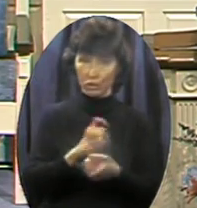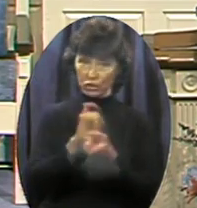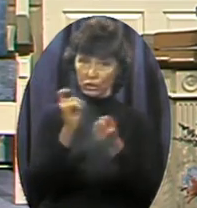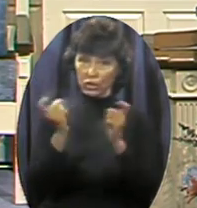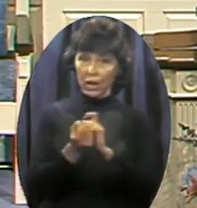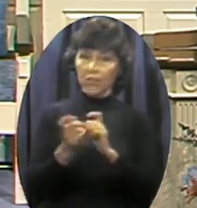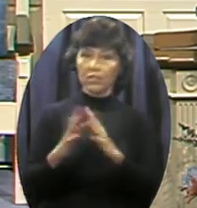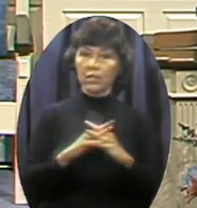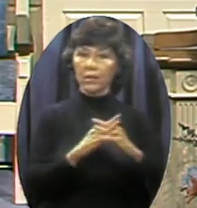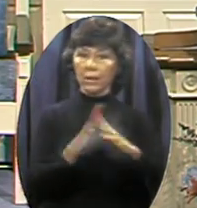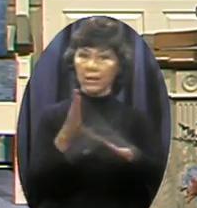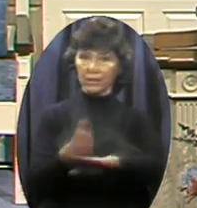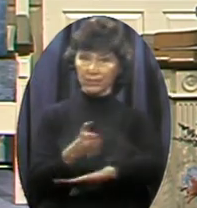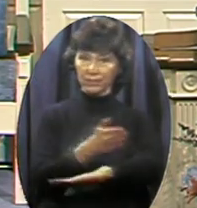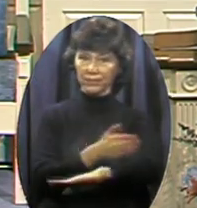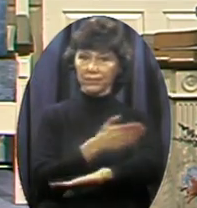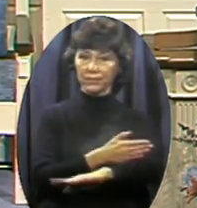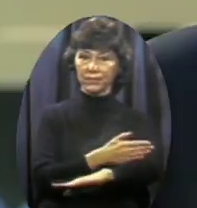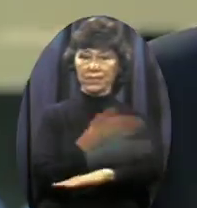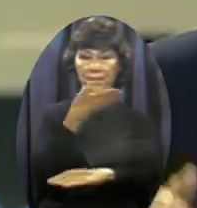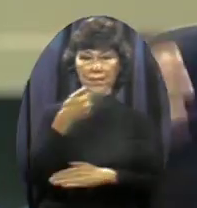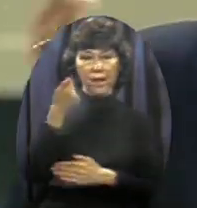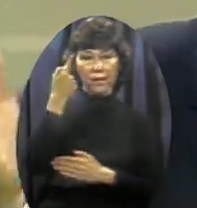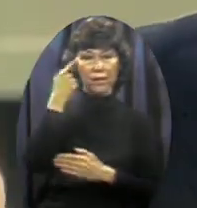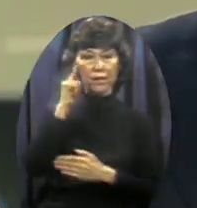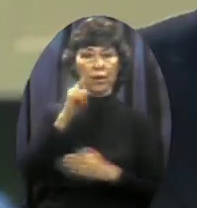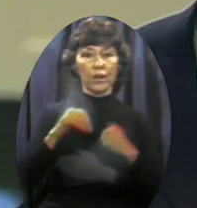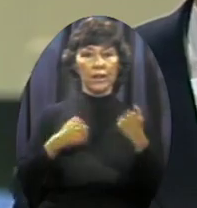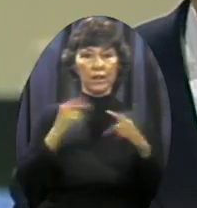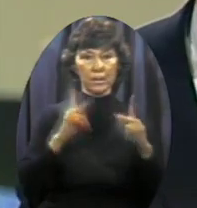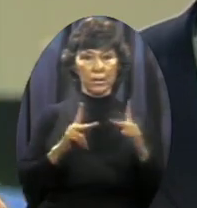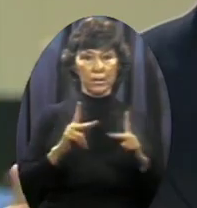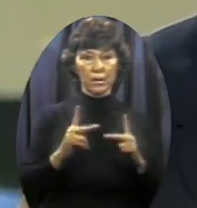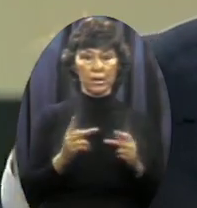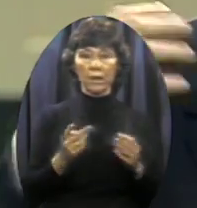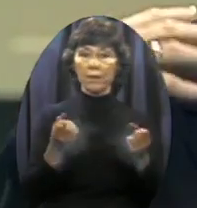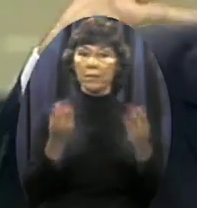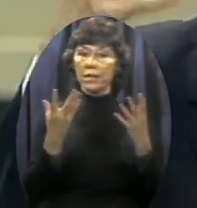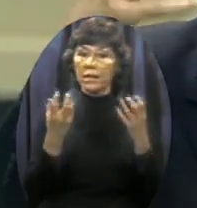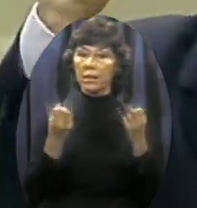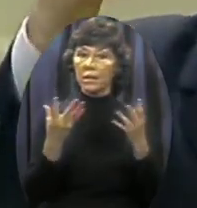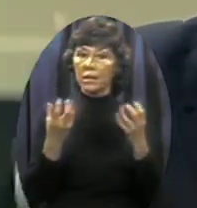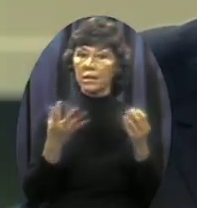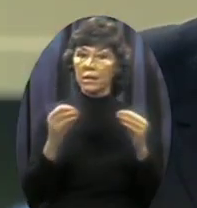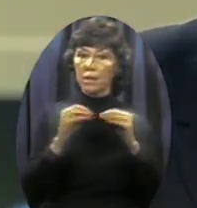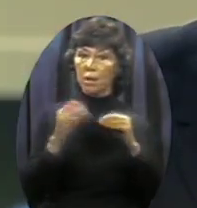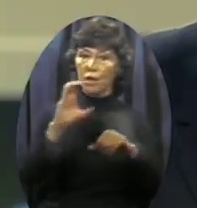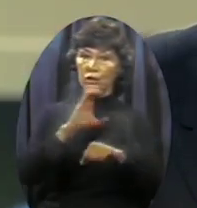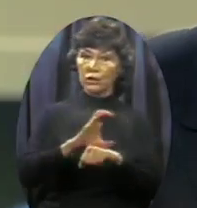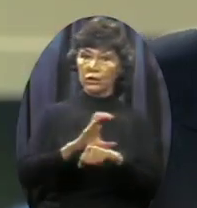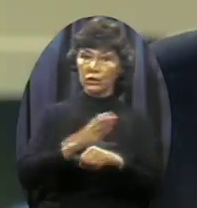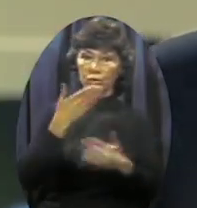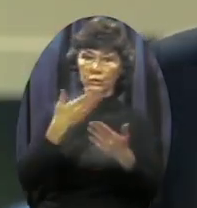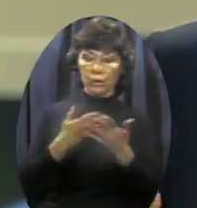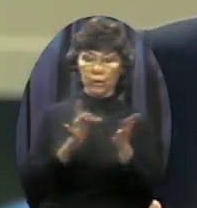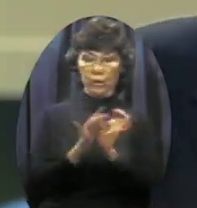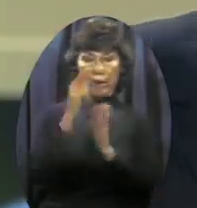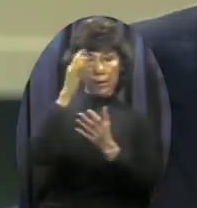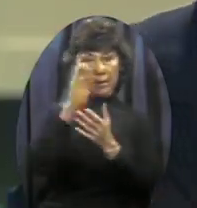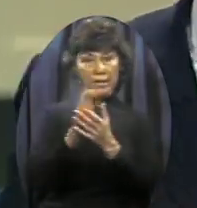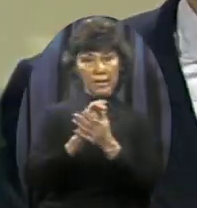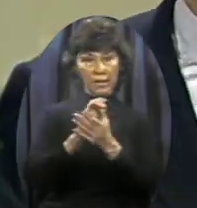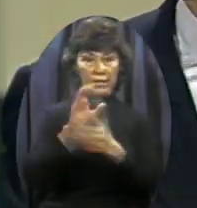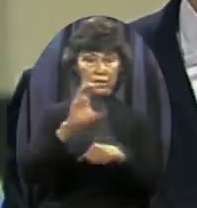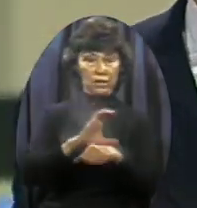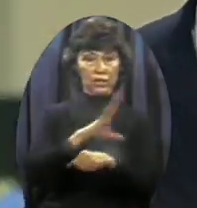fundamentalist churches in America Just like Thomas Road Church And new ones starting daily We're starting several ourselves today across this country There